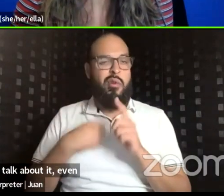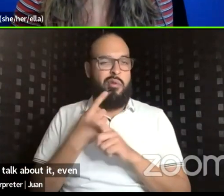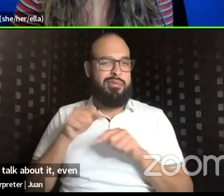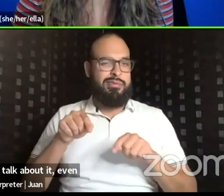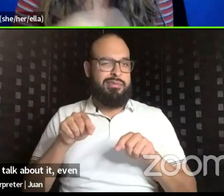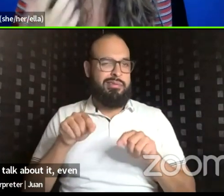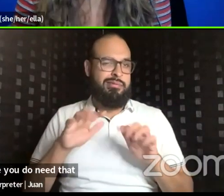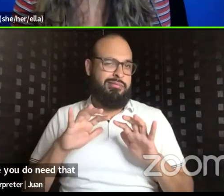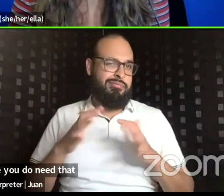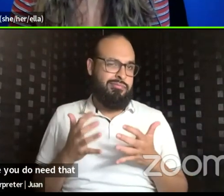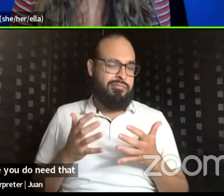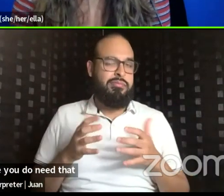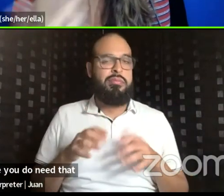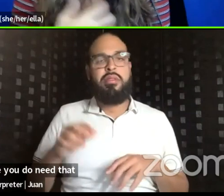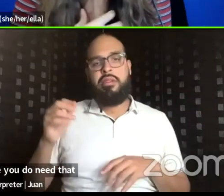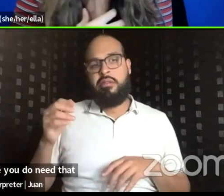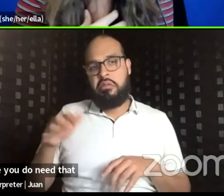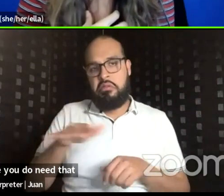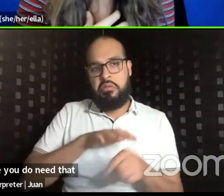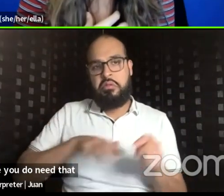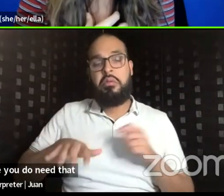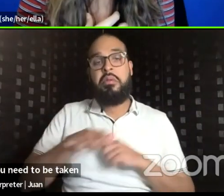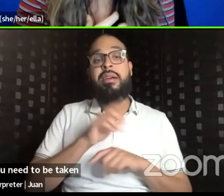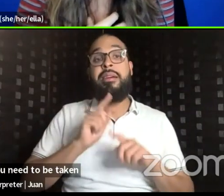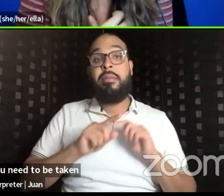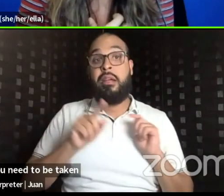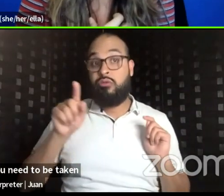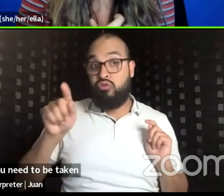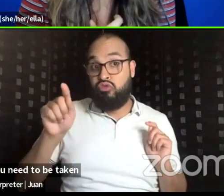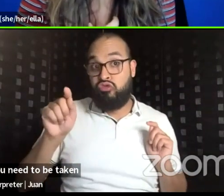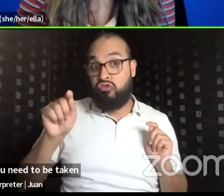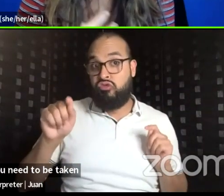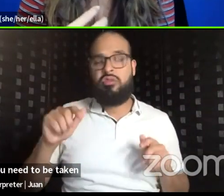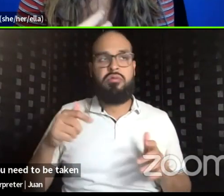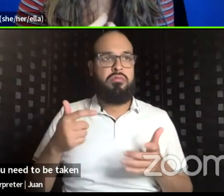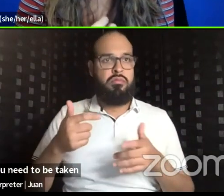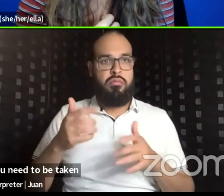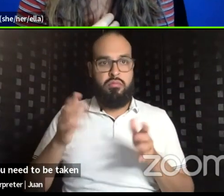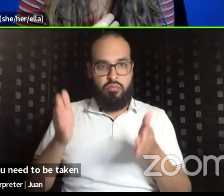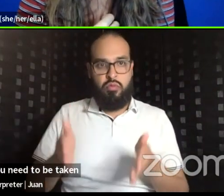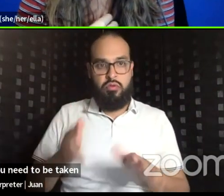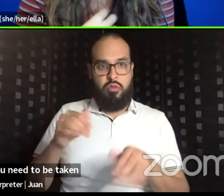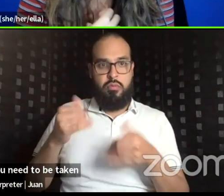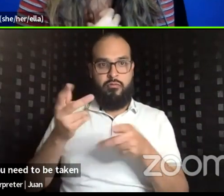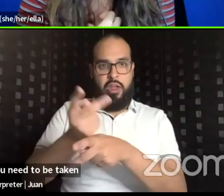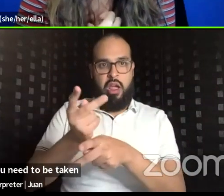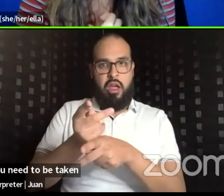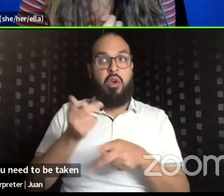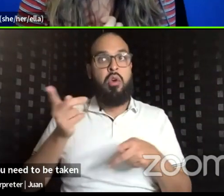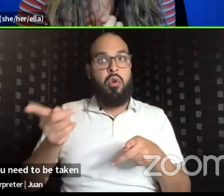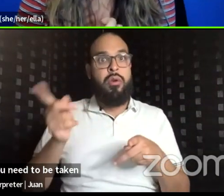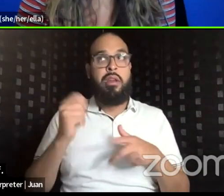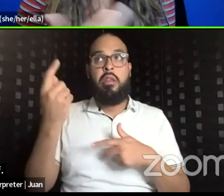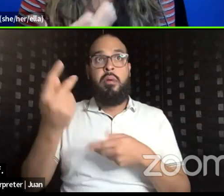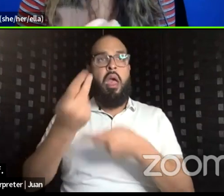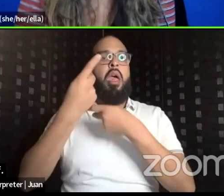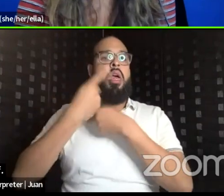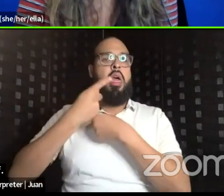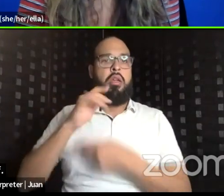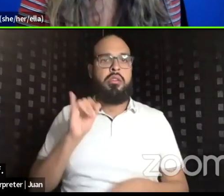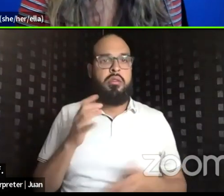support. And as a caregiver, you need to be taking care of yourself. And sometimes we forget to do that.